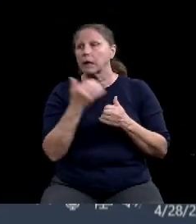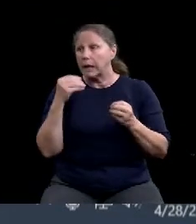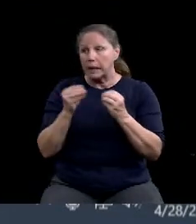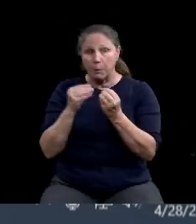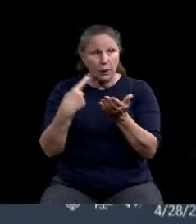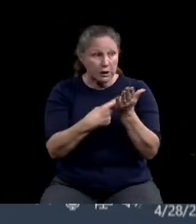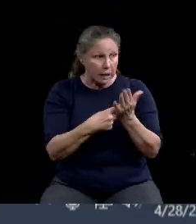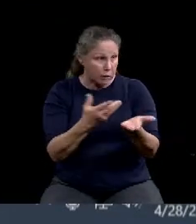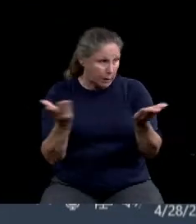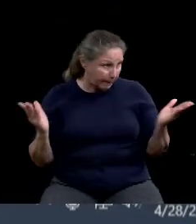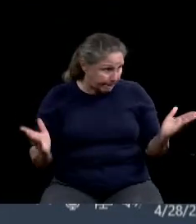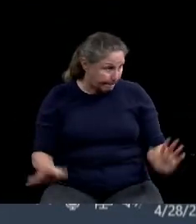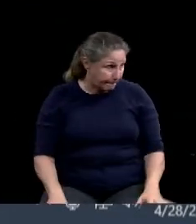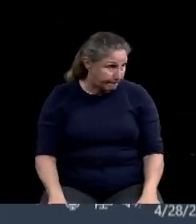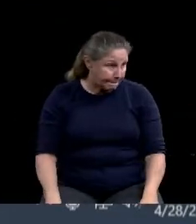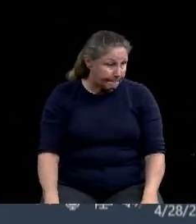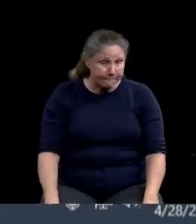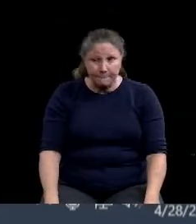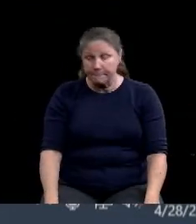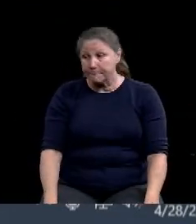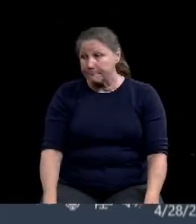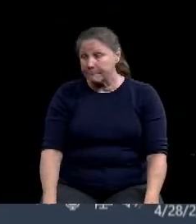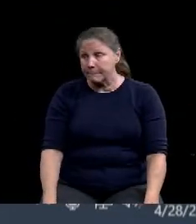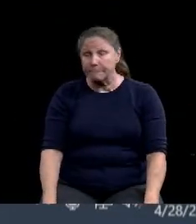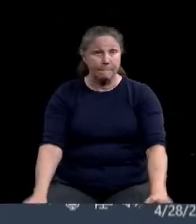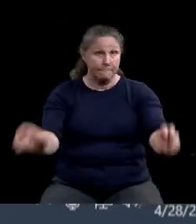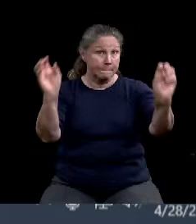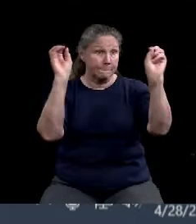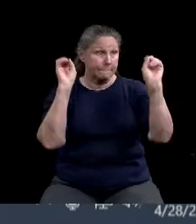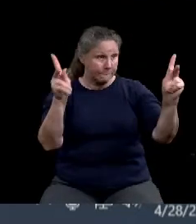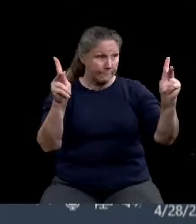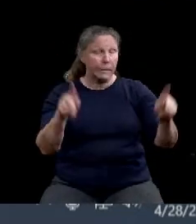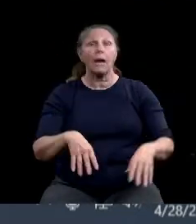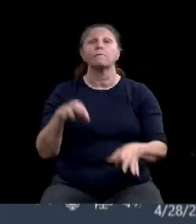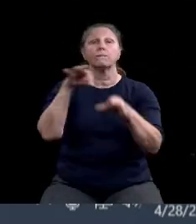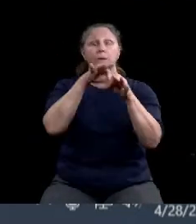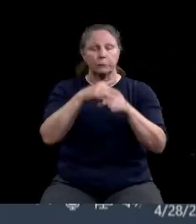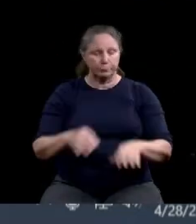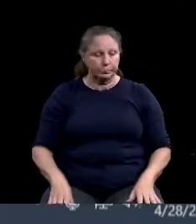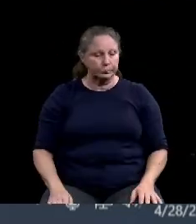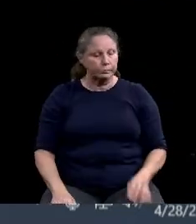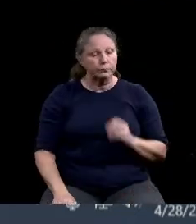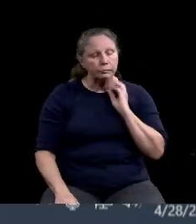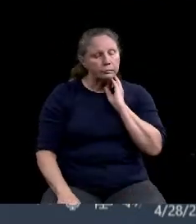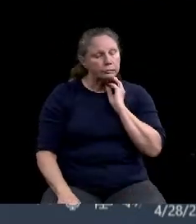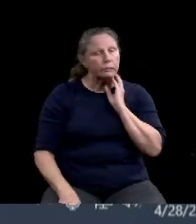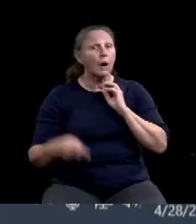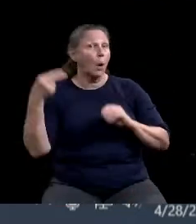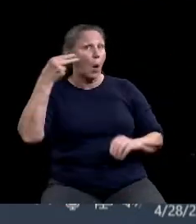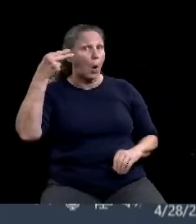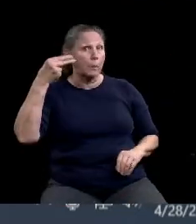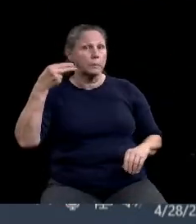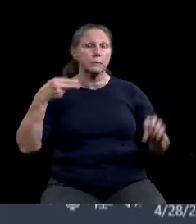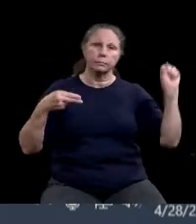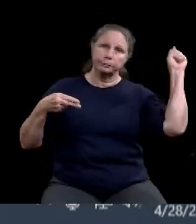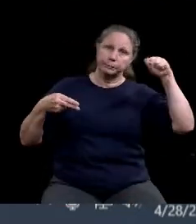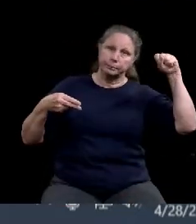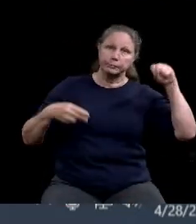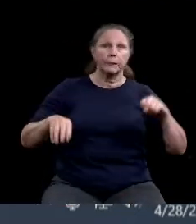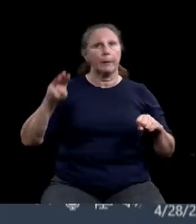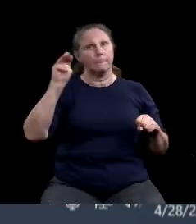All right. Uh, please pull the council. Holmes. Aye. Lee. Yes. Gennard.